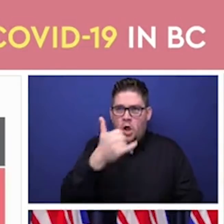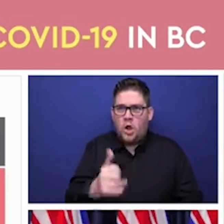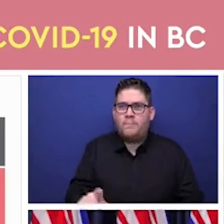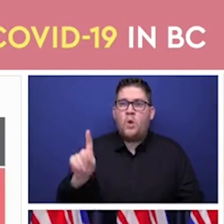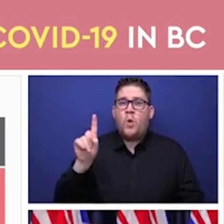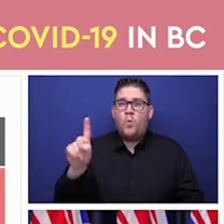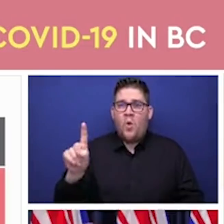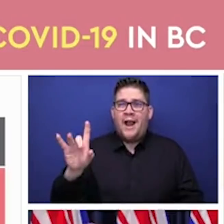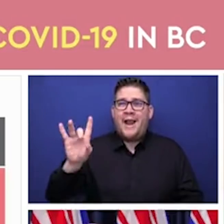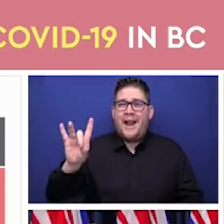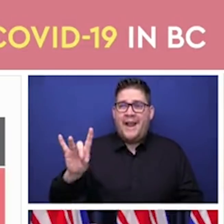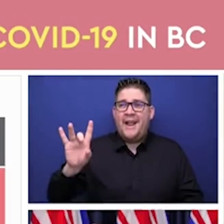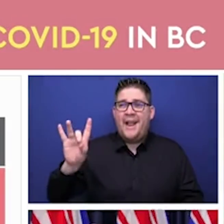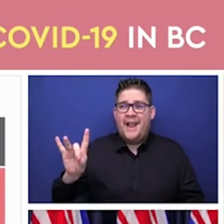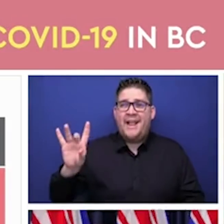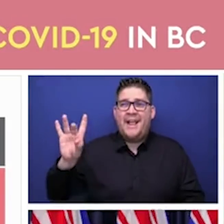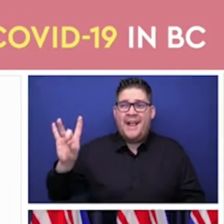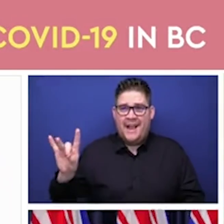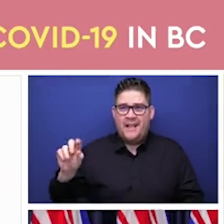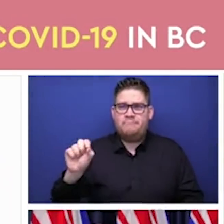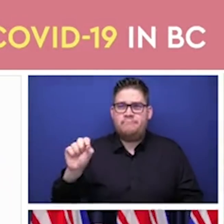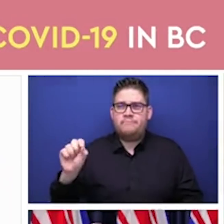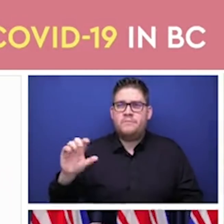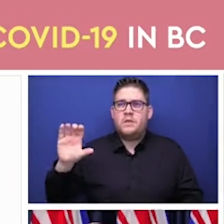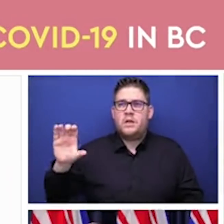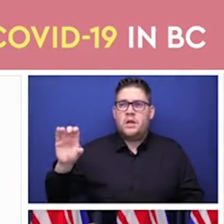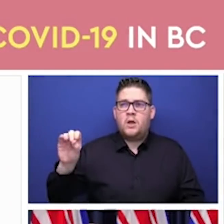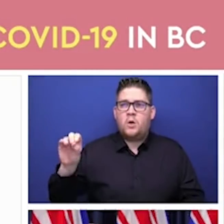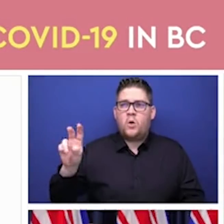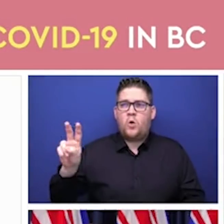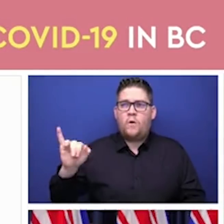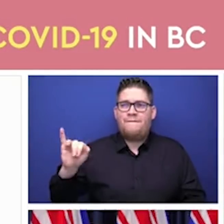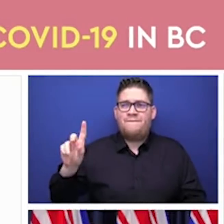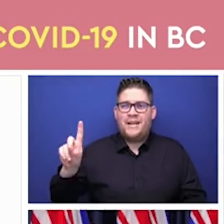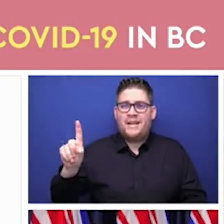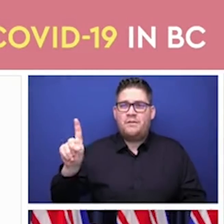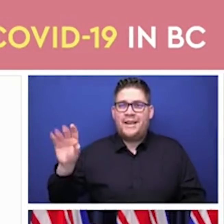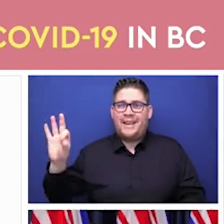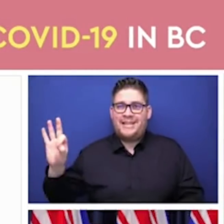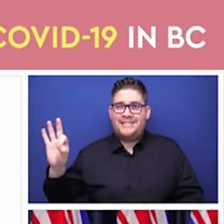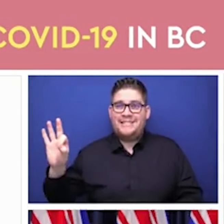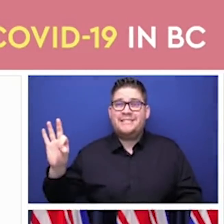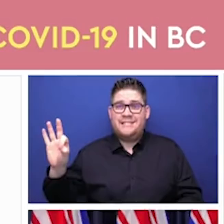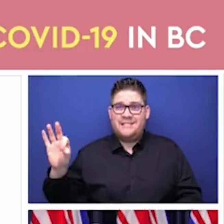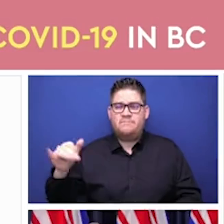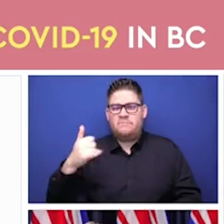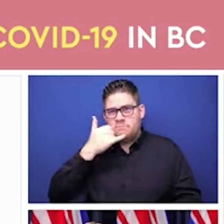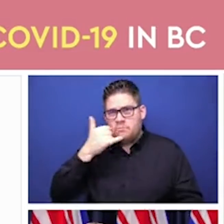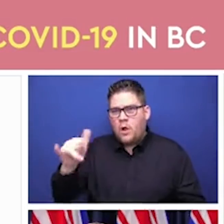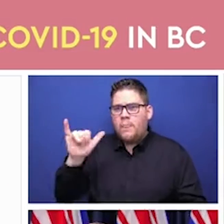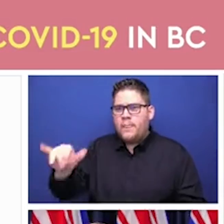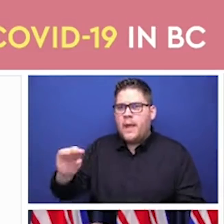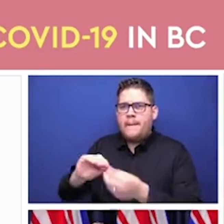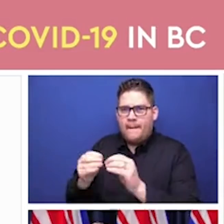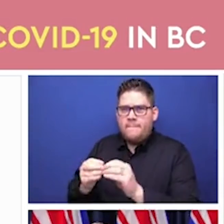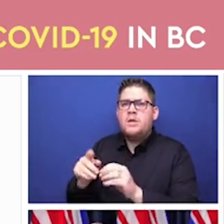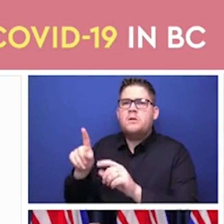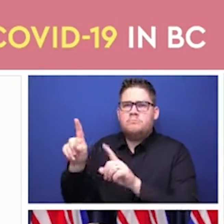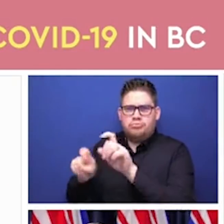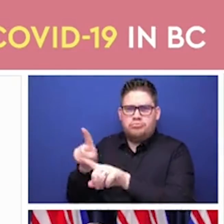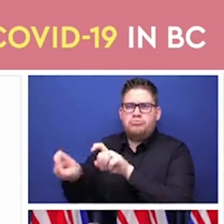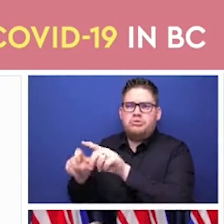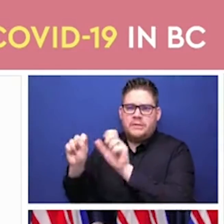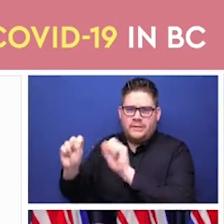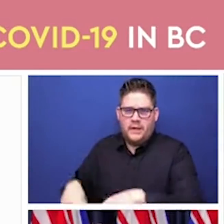call and when they'll get their vaccination. So I'm not going to walk you through that again. I'm just going to quickly talk about phase